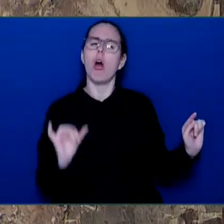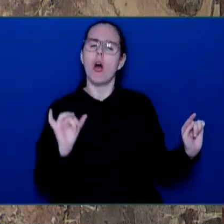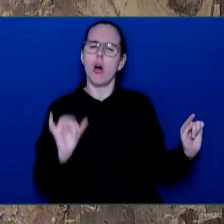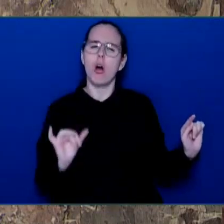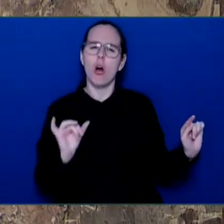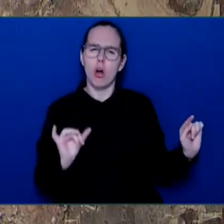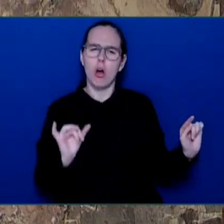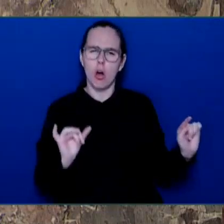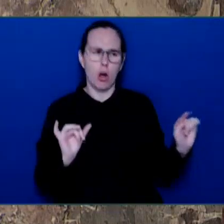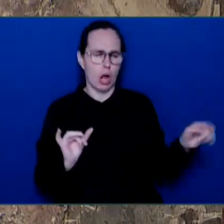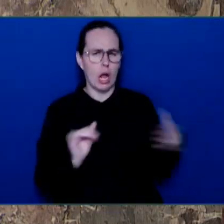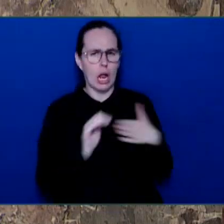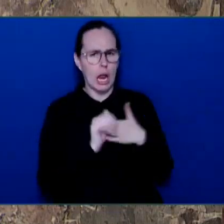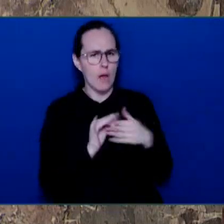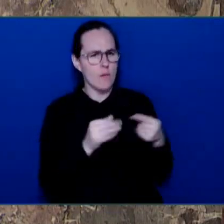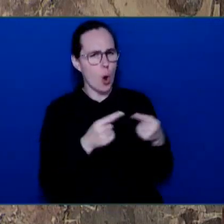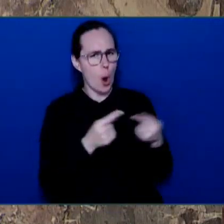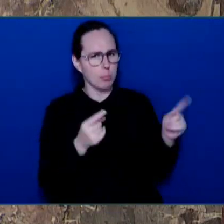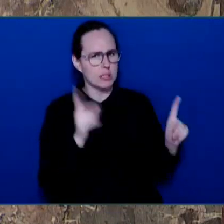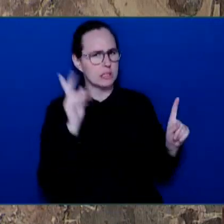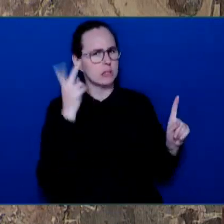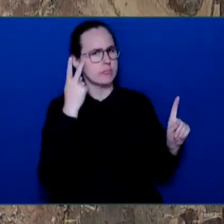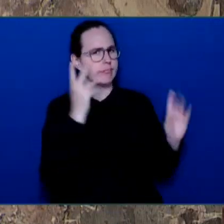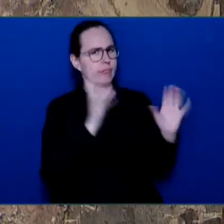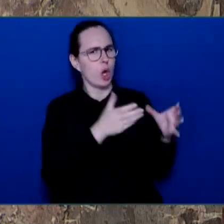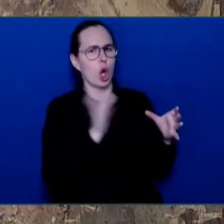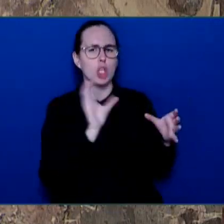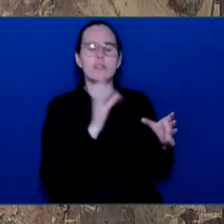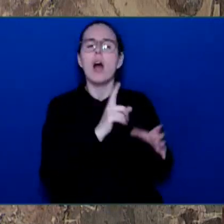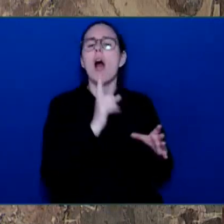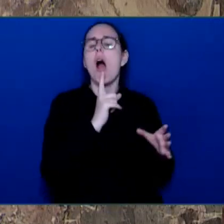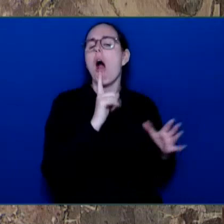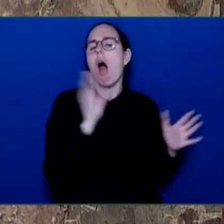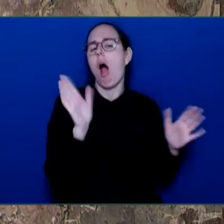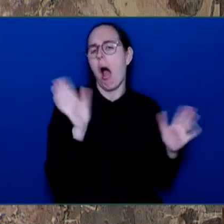believe that climate change doesn't matter. Members?